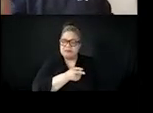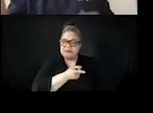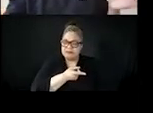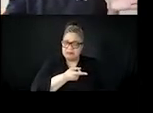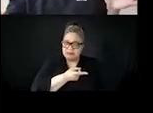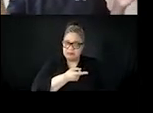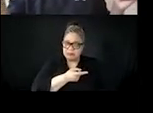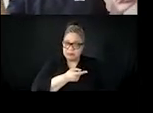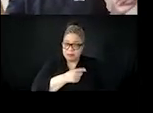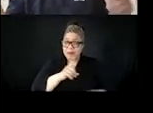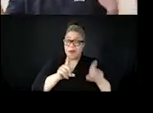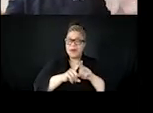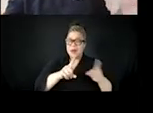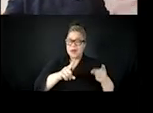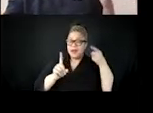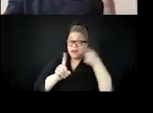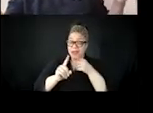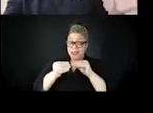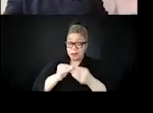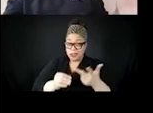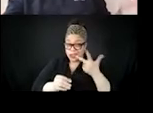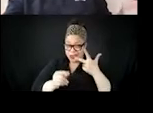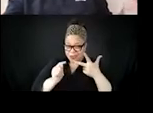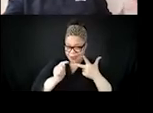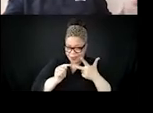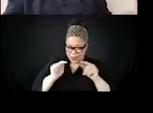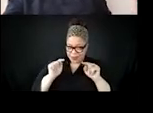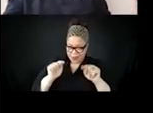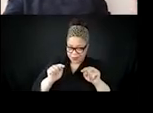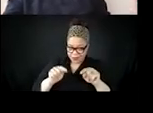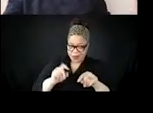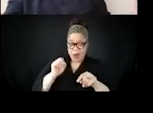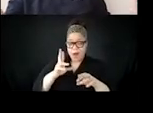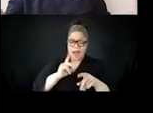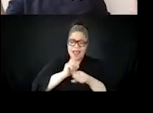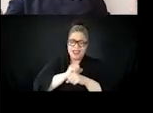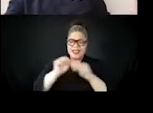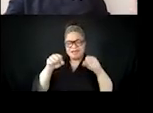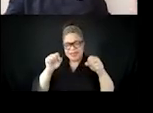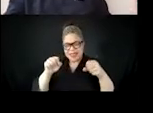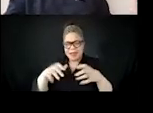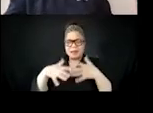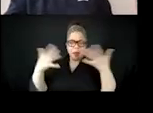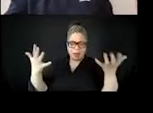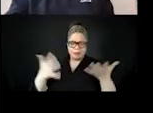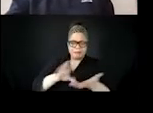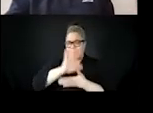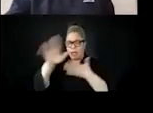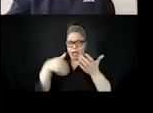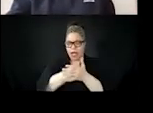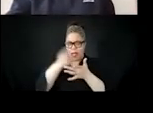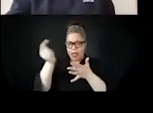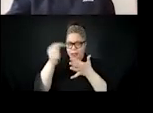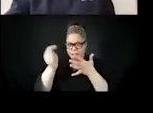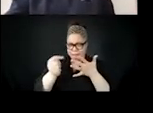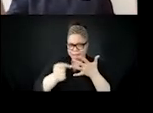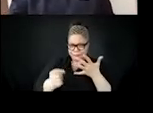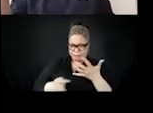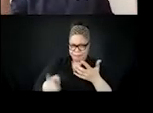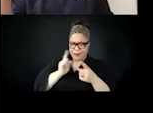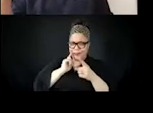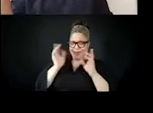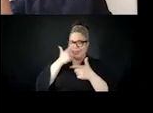number, well, all of these points are really interesting to me, but the fake interviews and also the issuance of fake news dispatches,